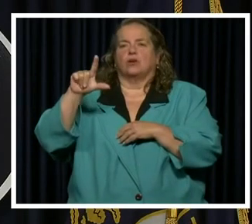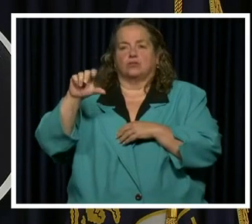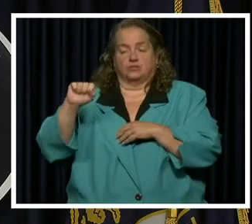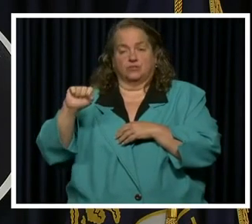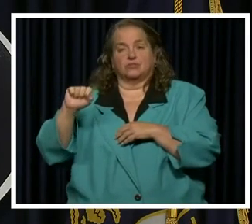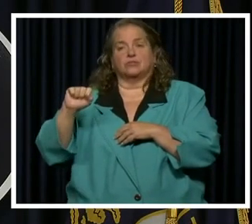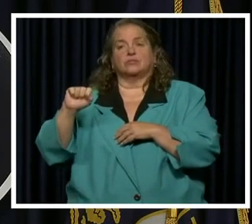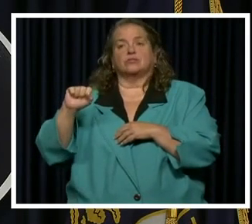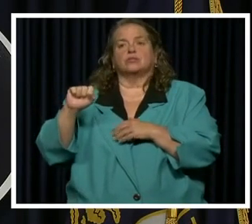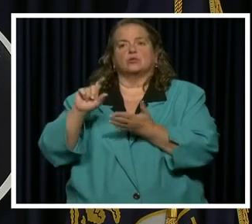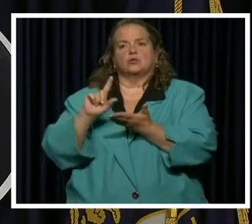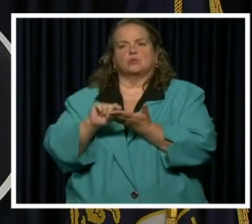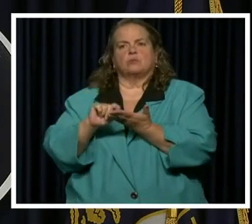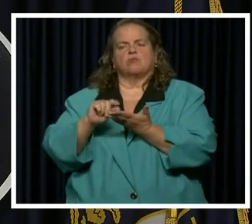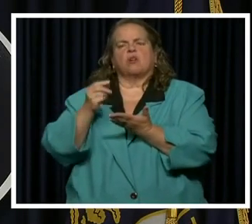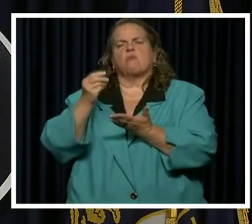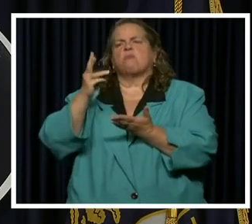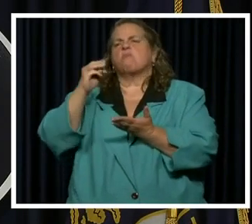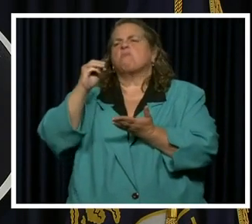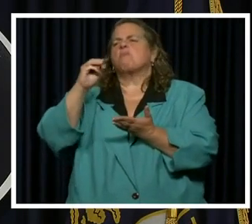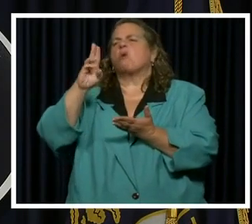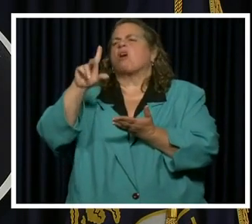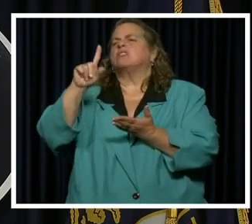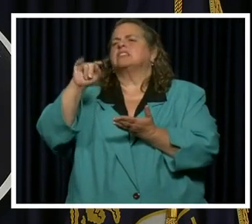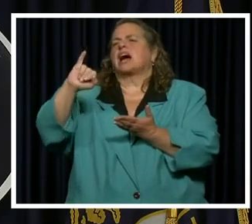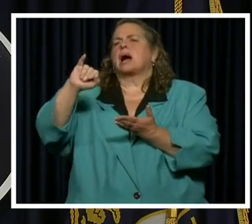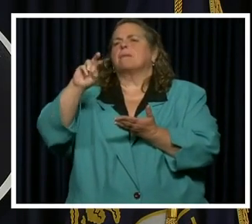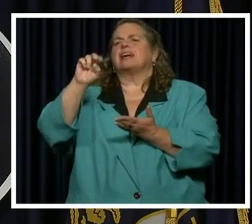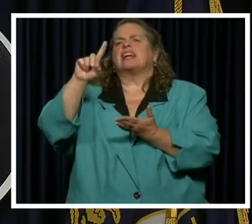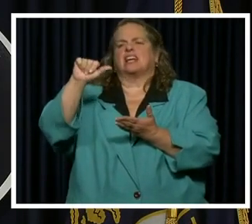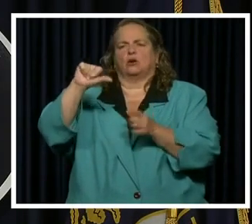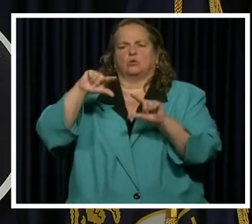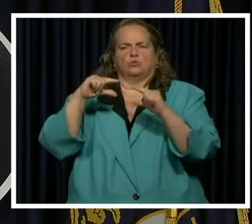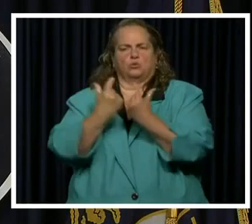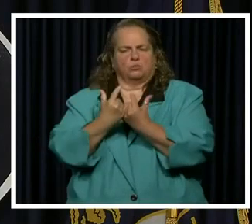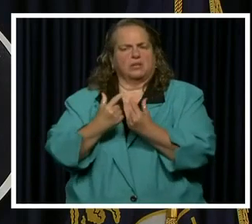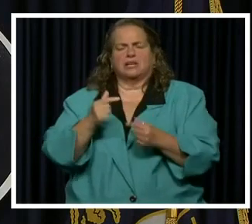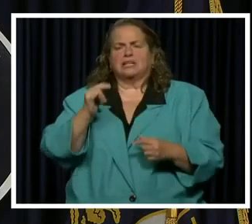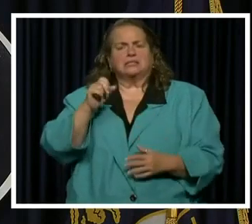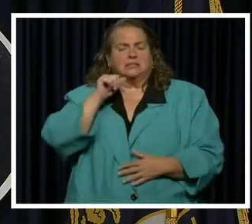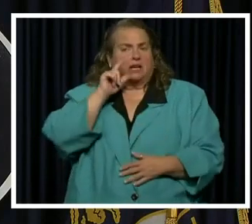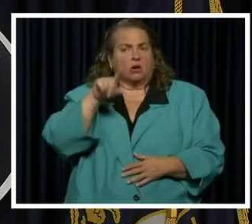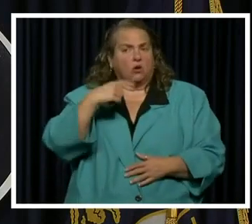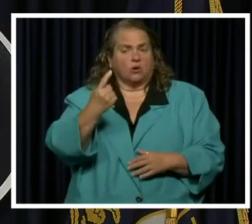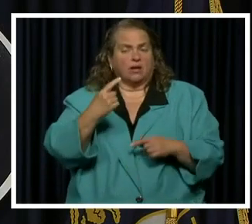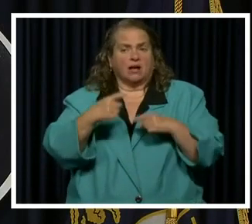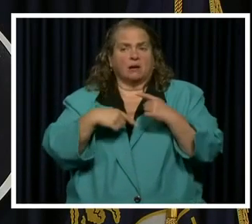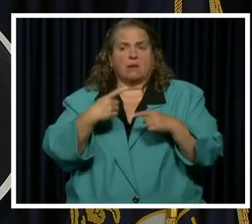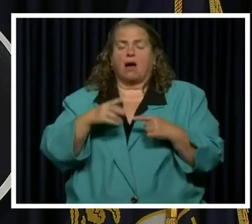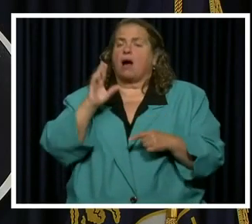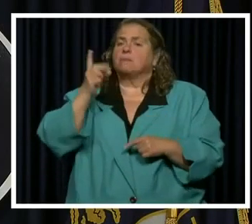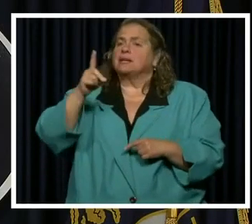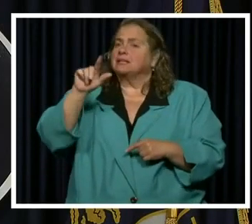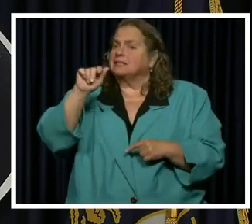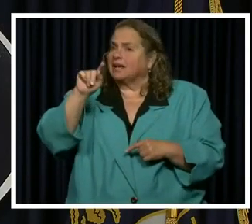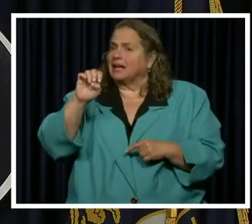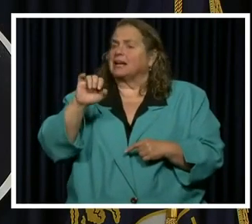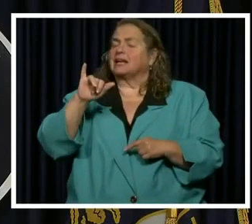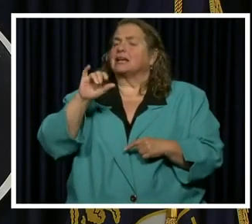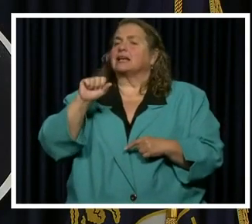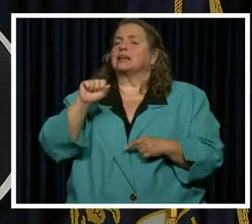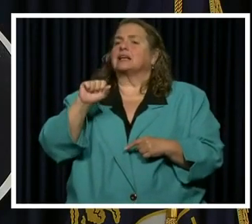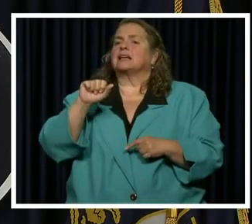newspaper multimedia group. It's not just about an update. It's about